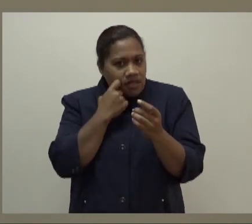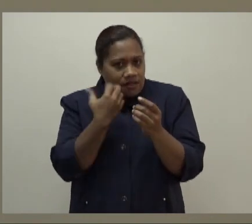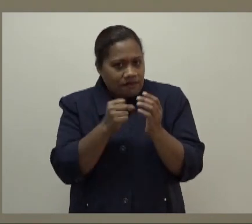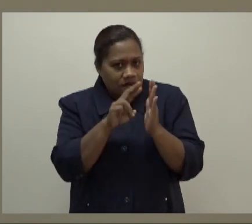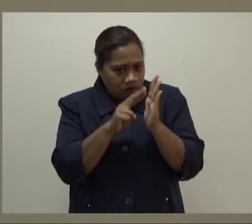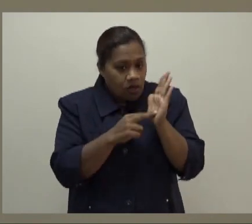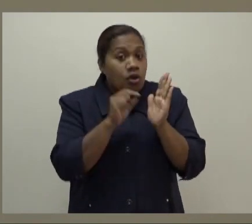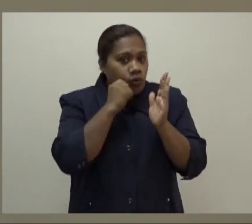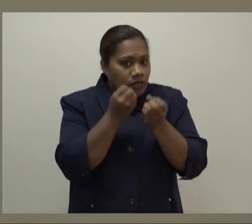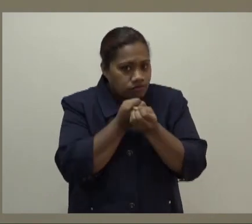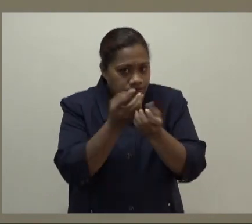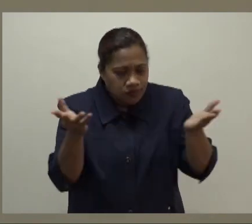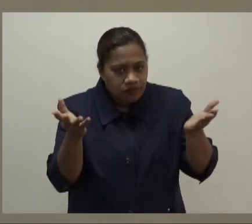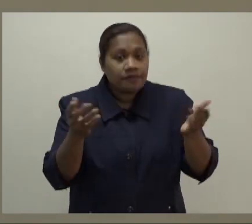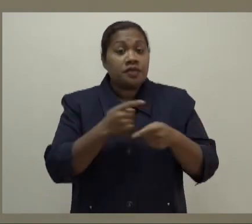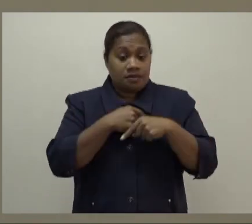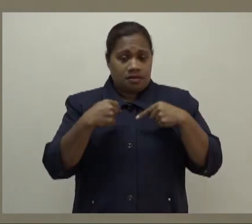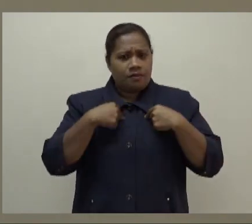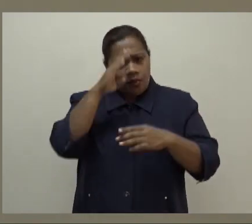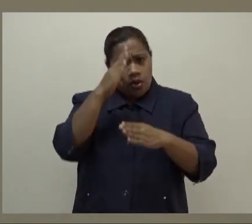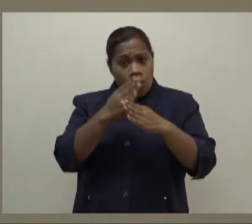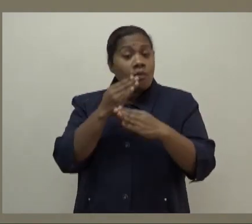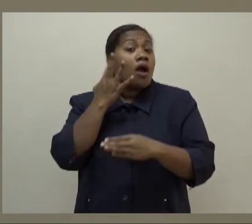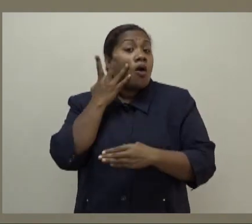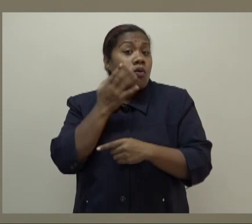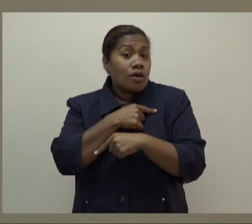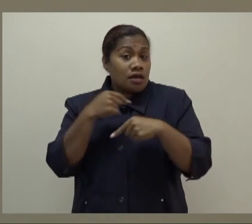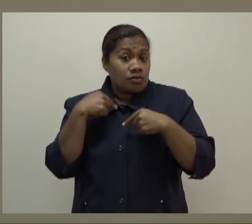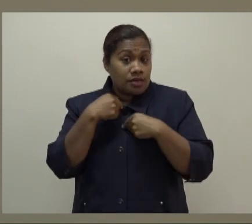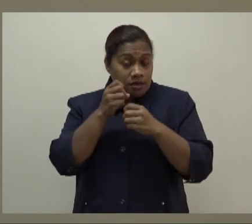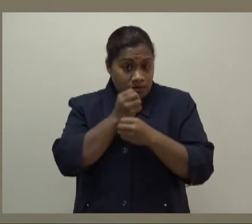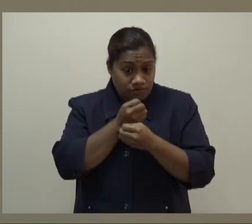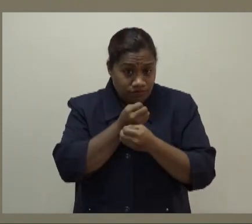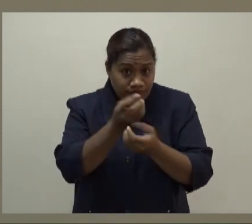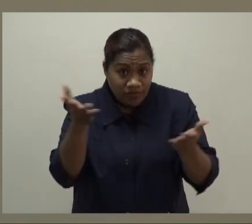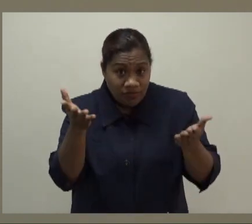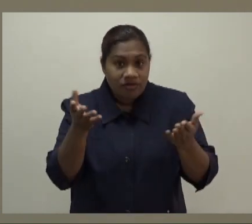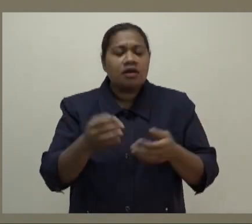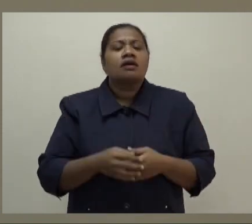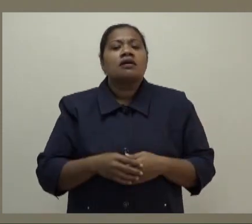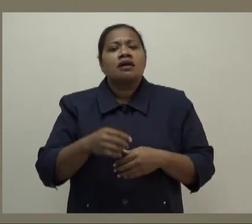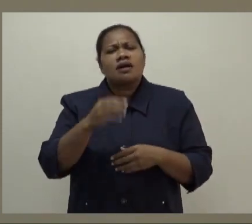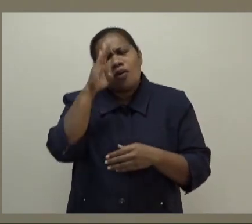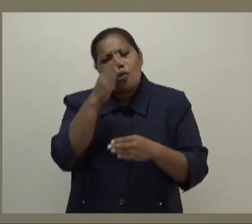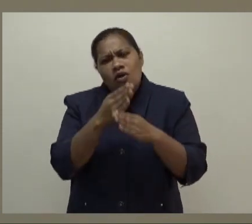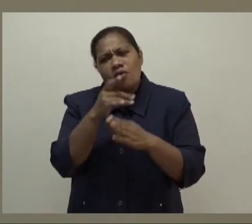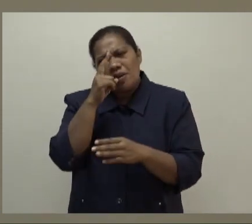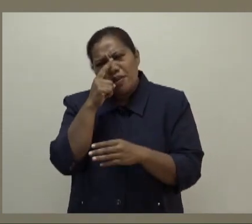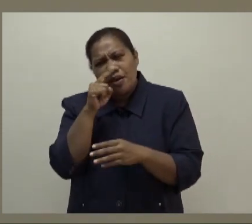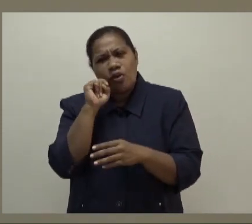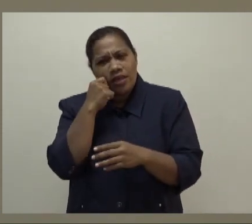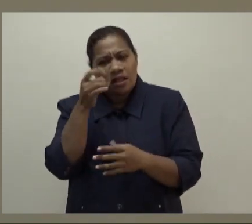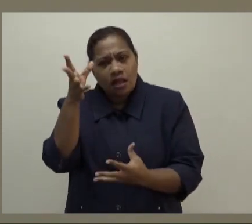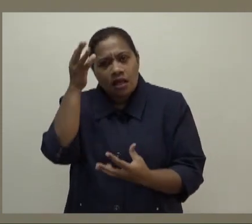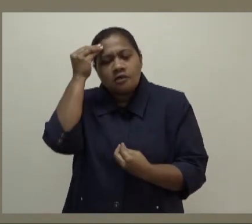hope that when we post out our exceptions, people will accept, will interpret these exceptions